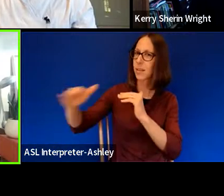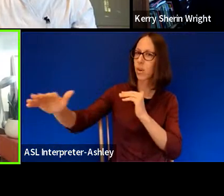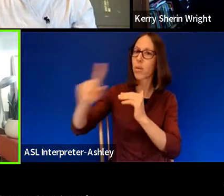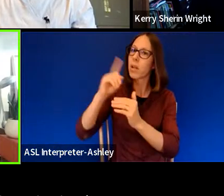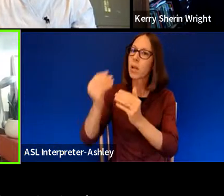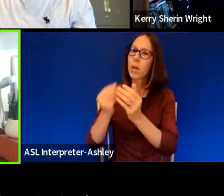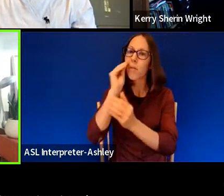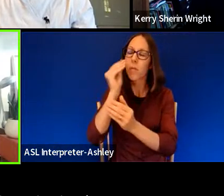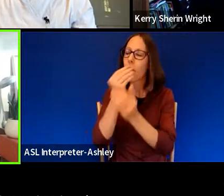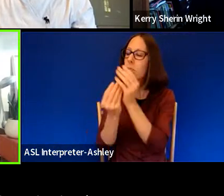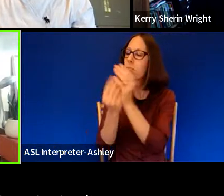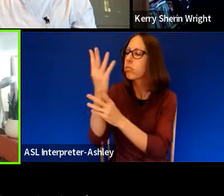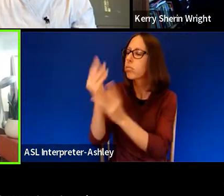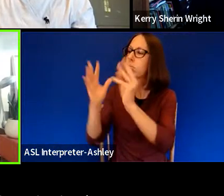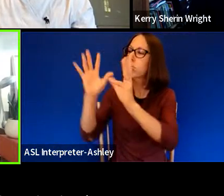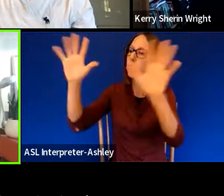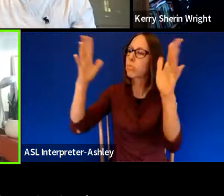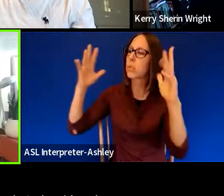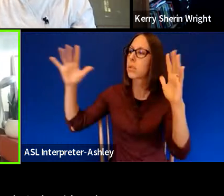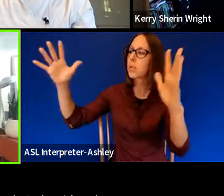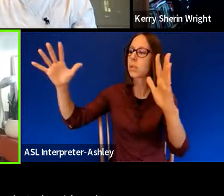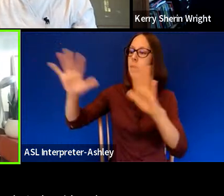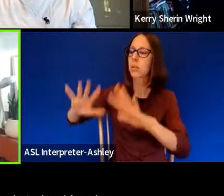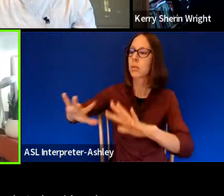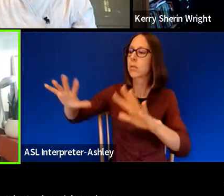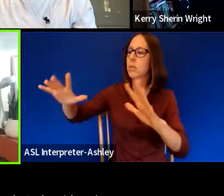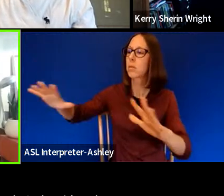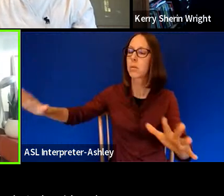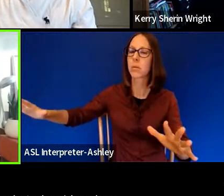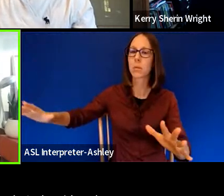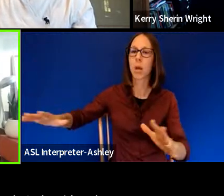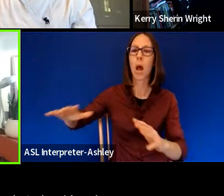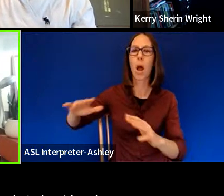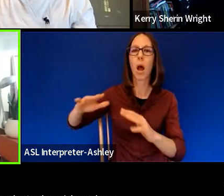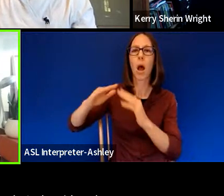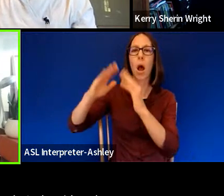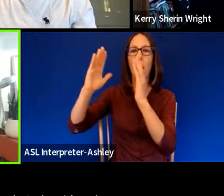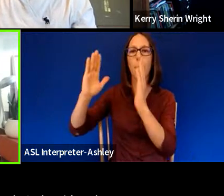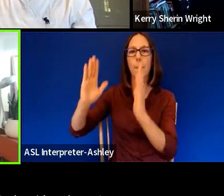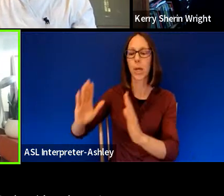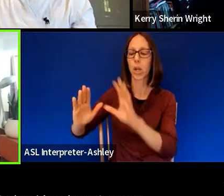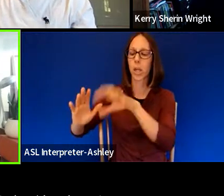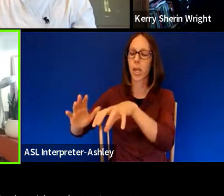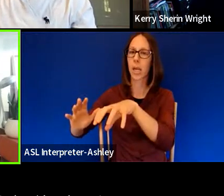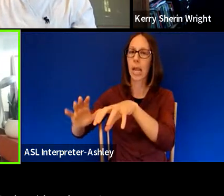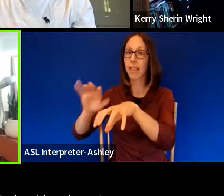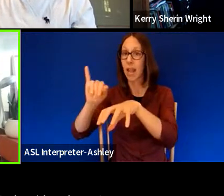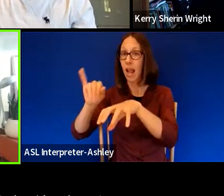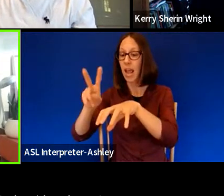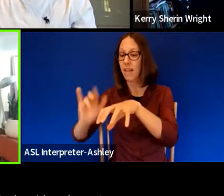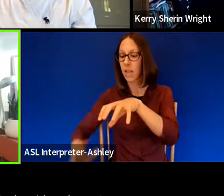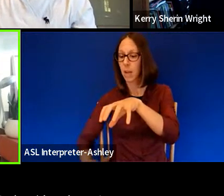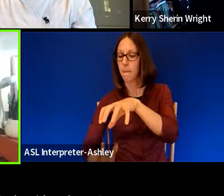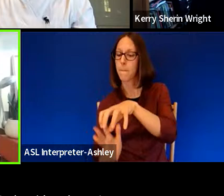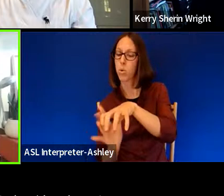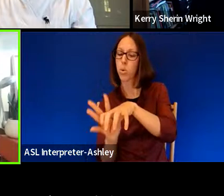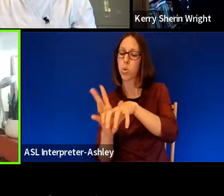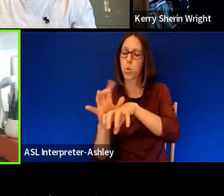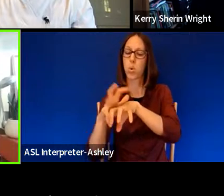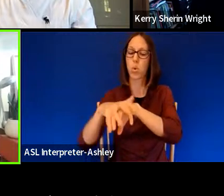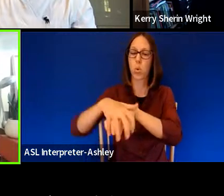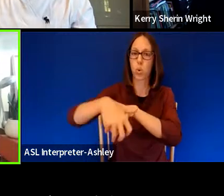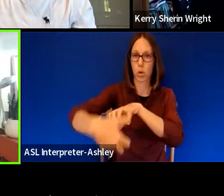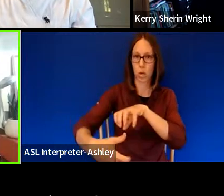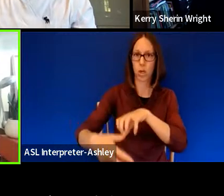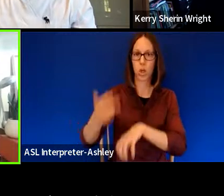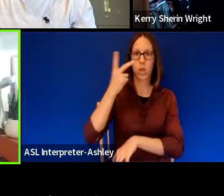Um, it's a place where, you know, a building can get taken over by ivy and, and, uh, foliage and you see the